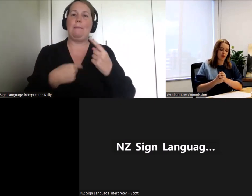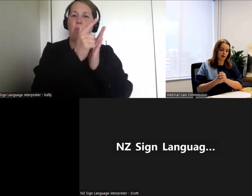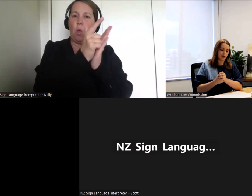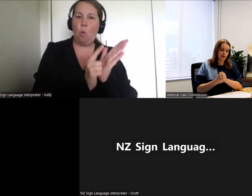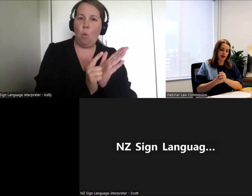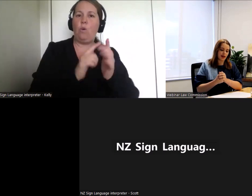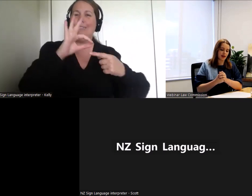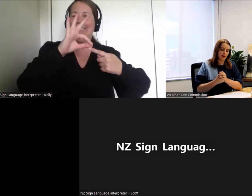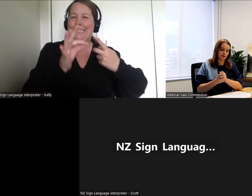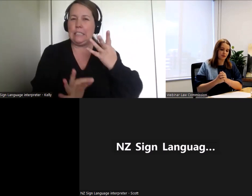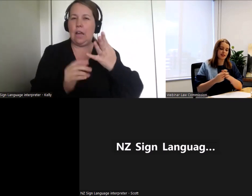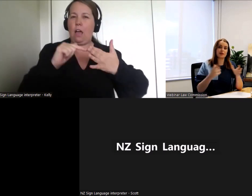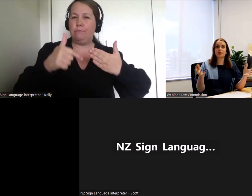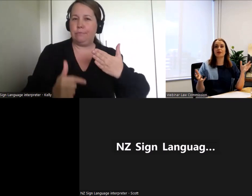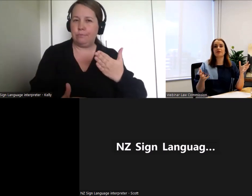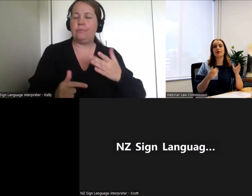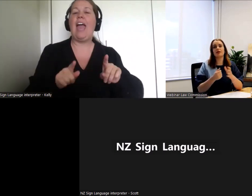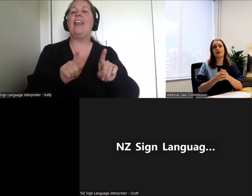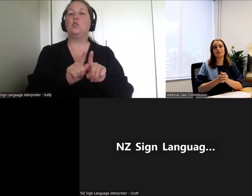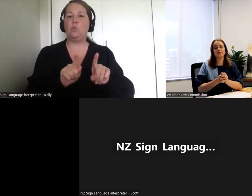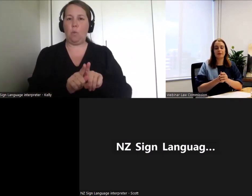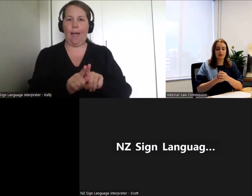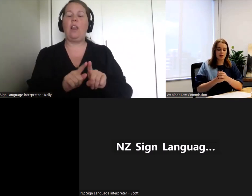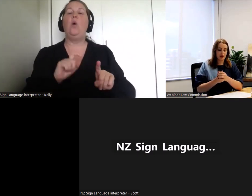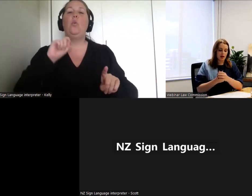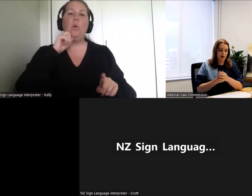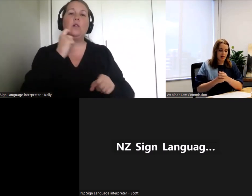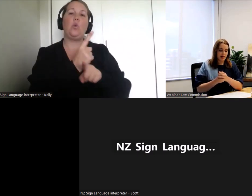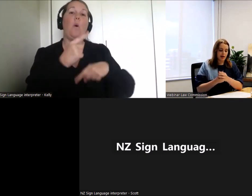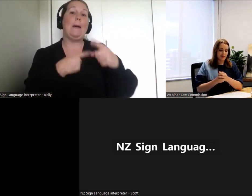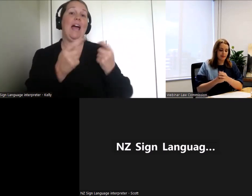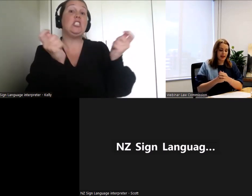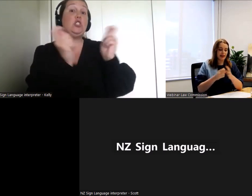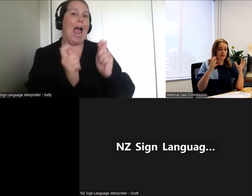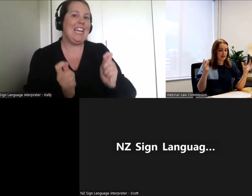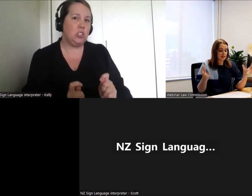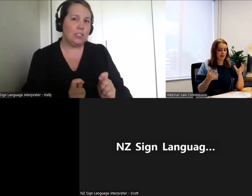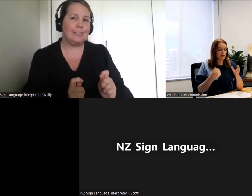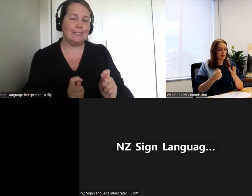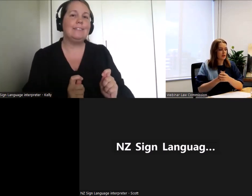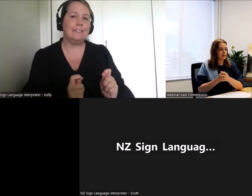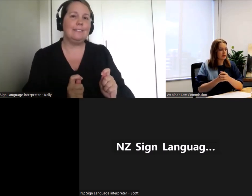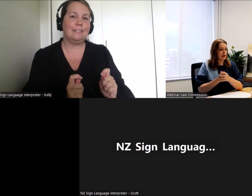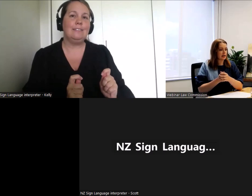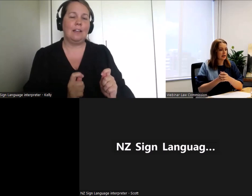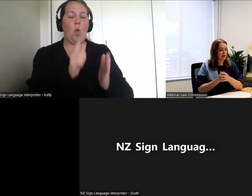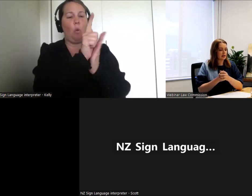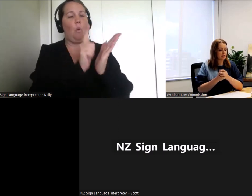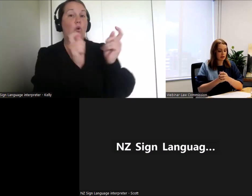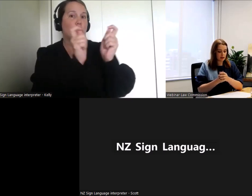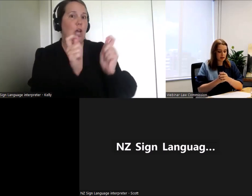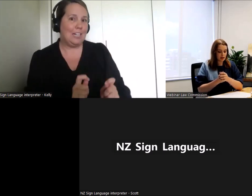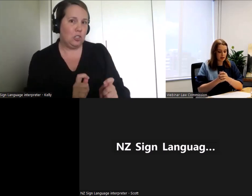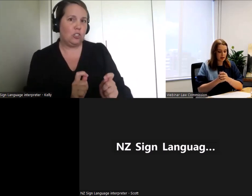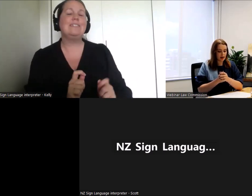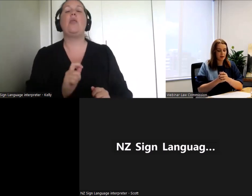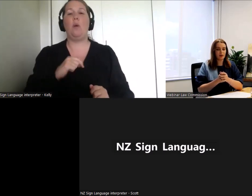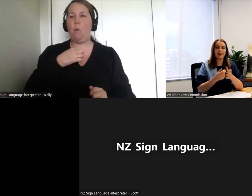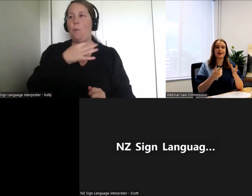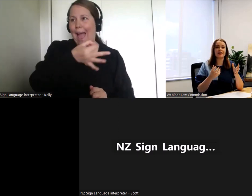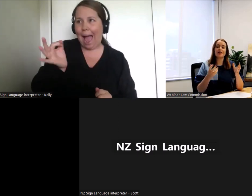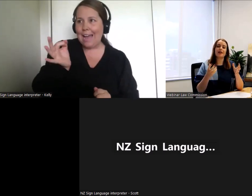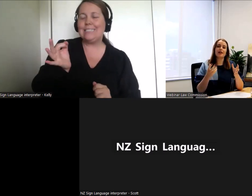reform that we will then seek public feedback on. And after that, second round of consultation has concluded,